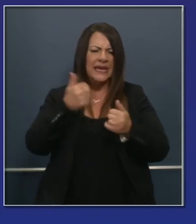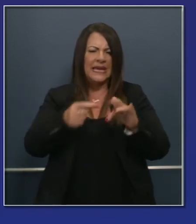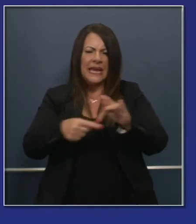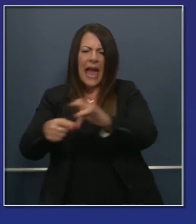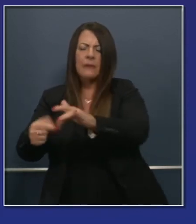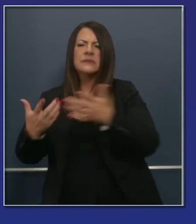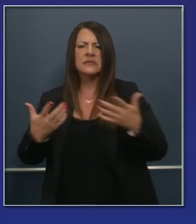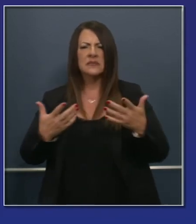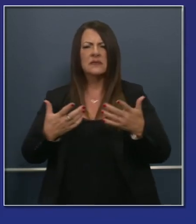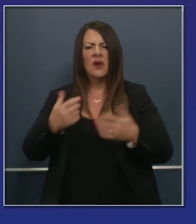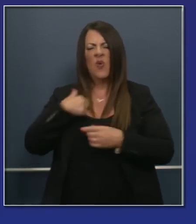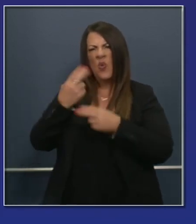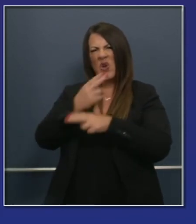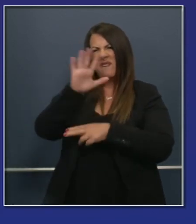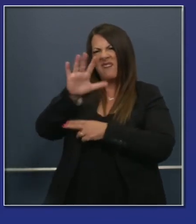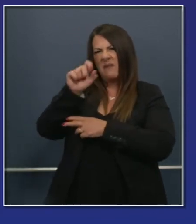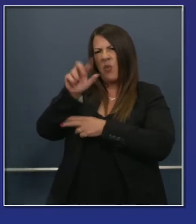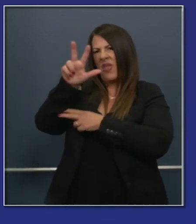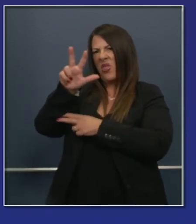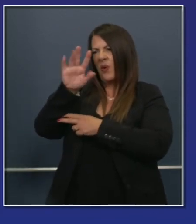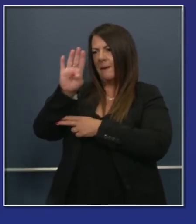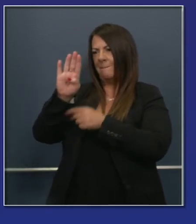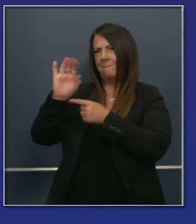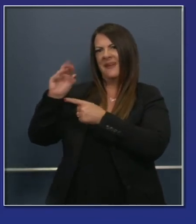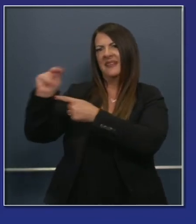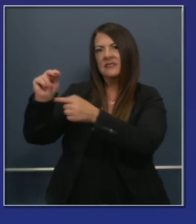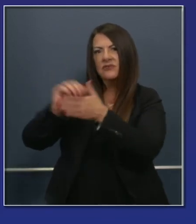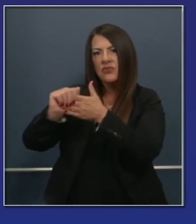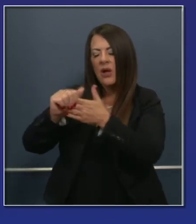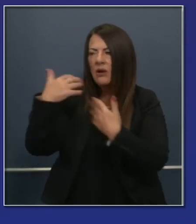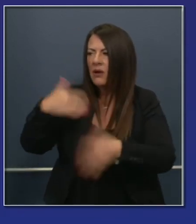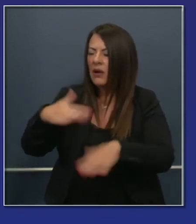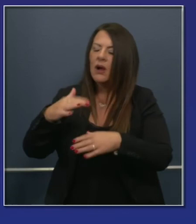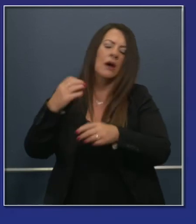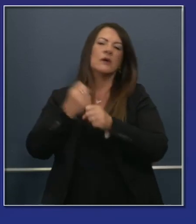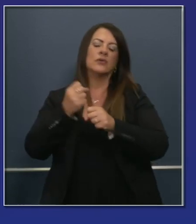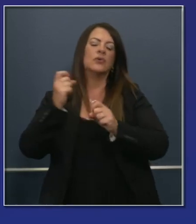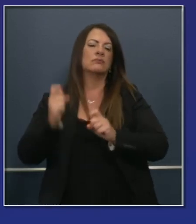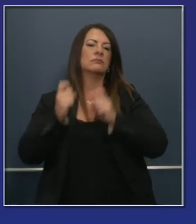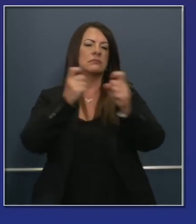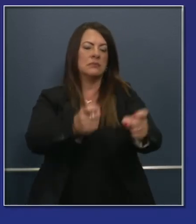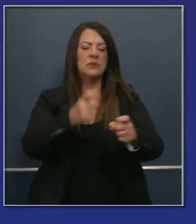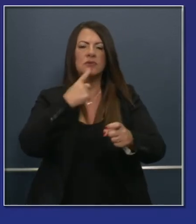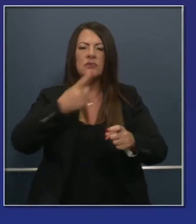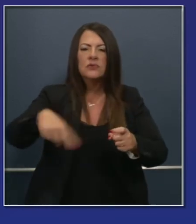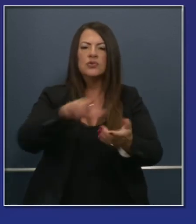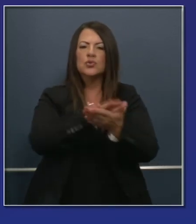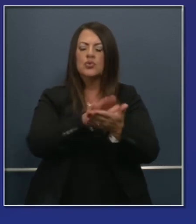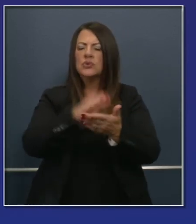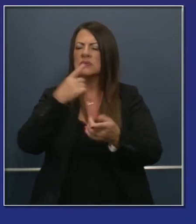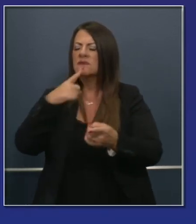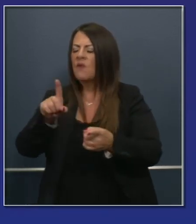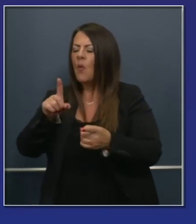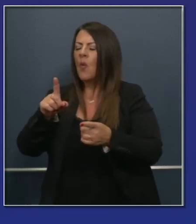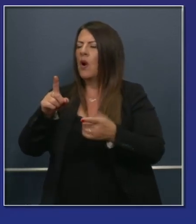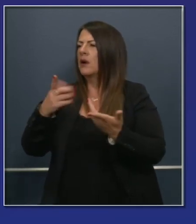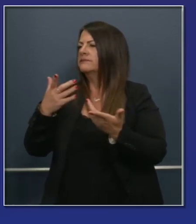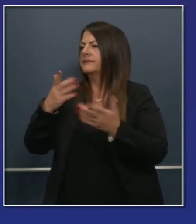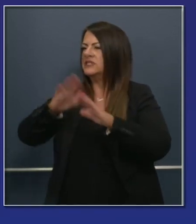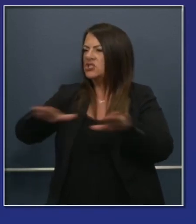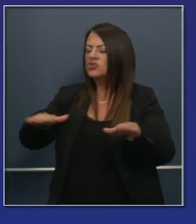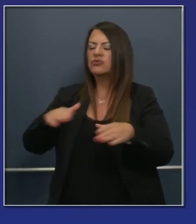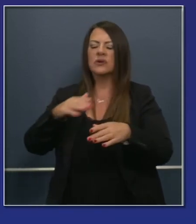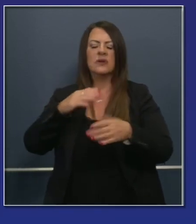.3 billion dollars real discretion real capacity to procure more PPE to provide more deep sanitation to supplement